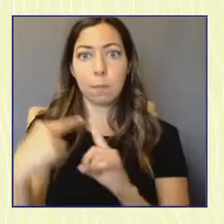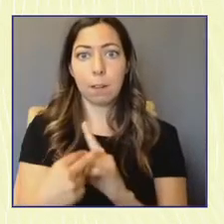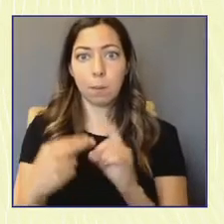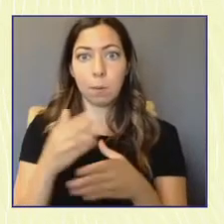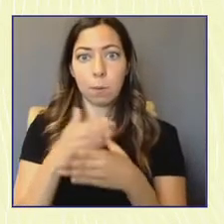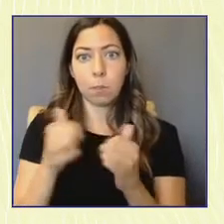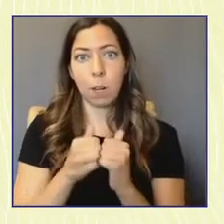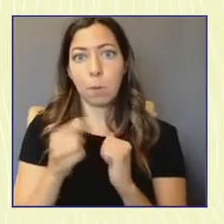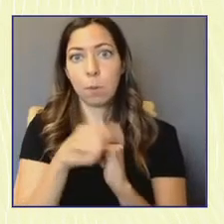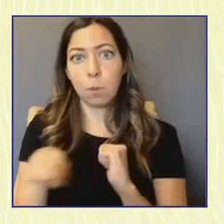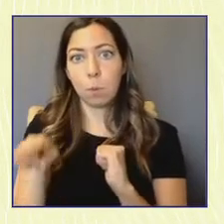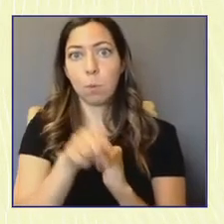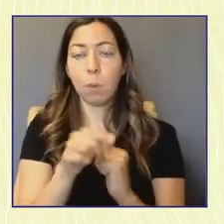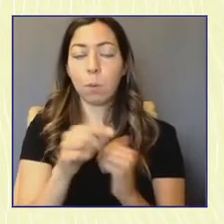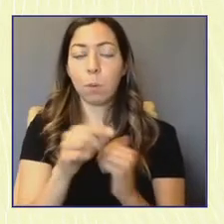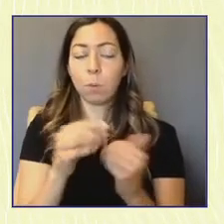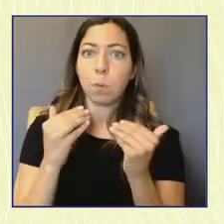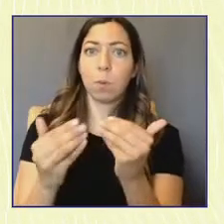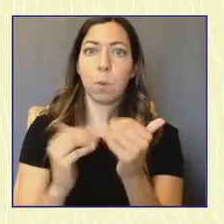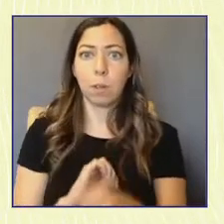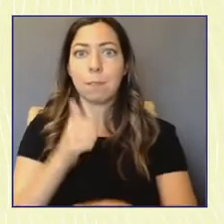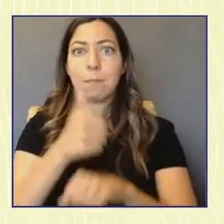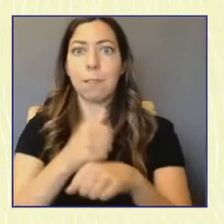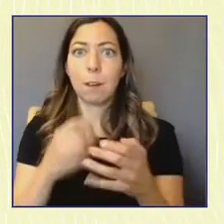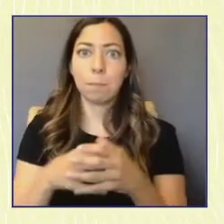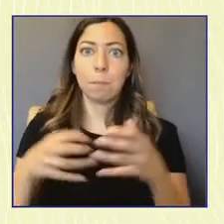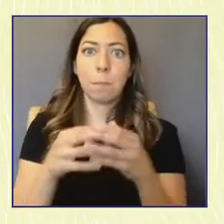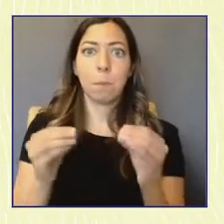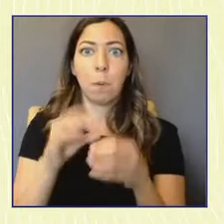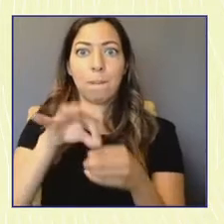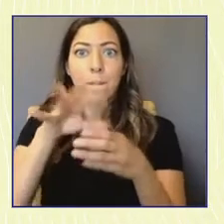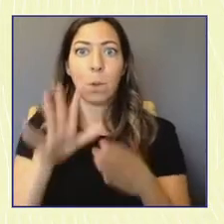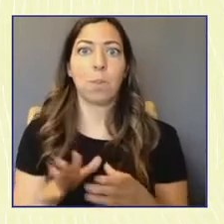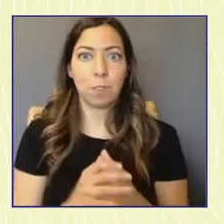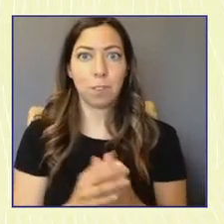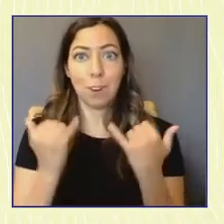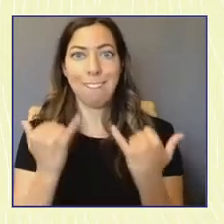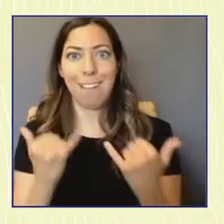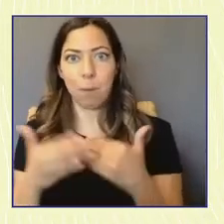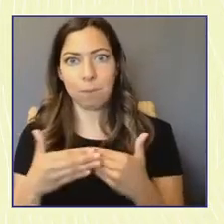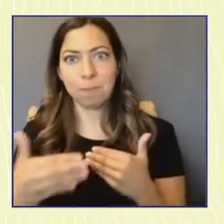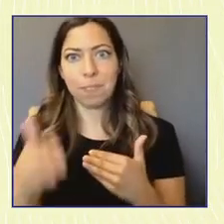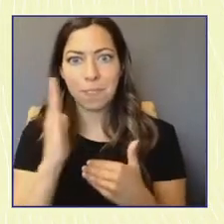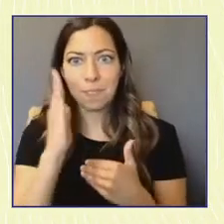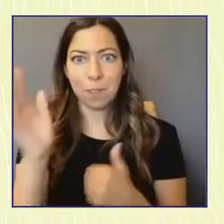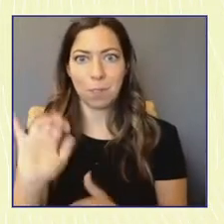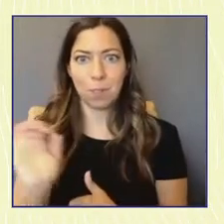in this work to grow a new generation of voters right now and in the years to come. Let's go.